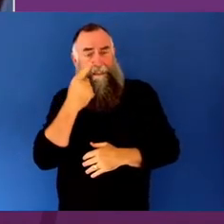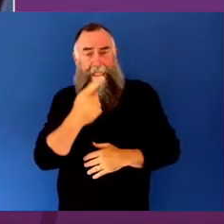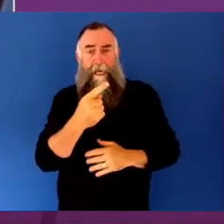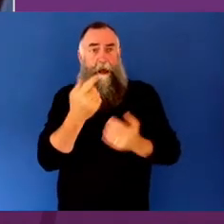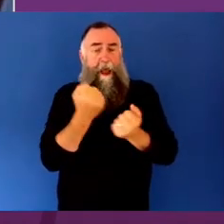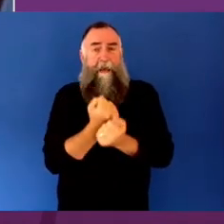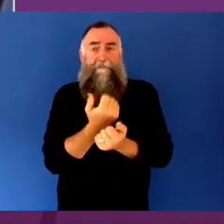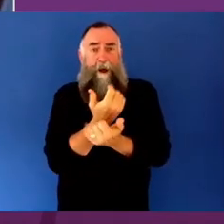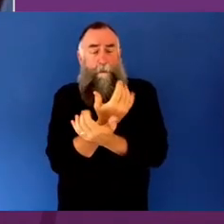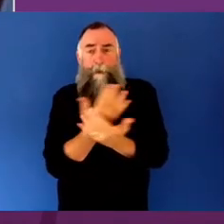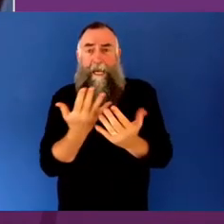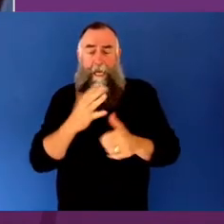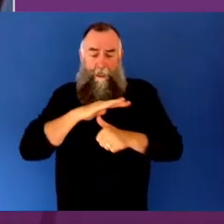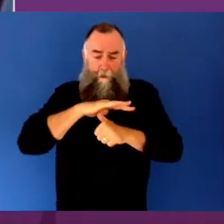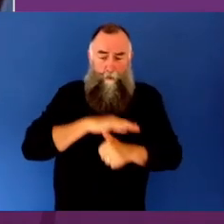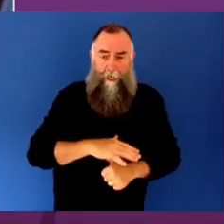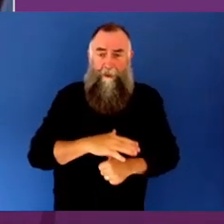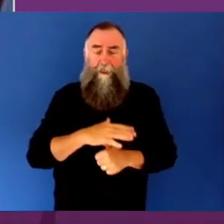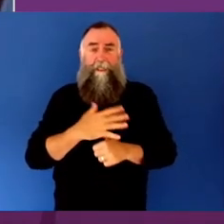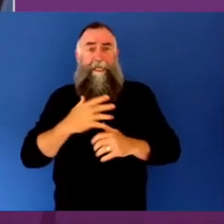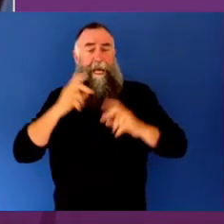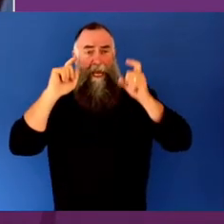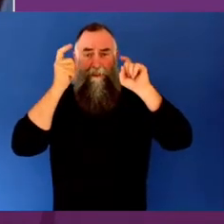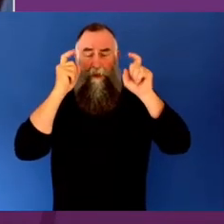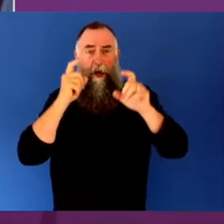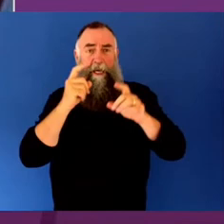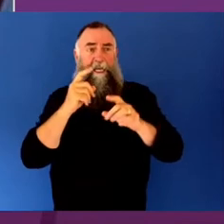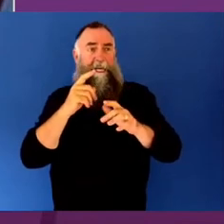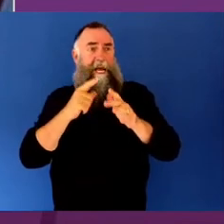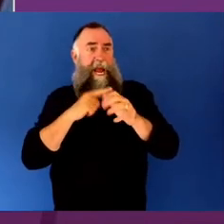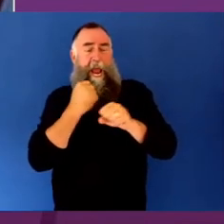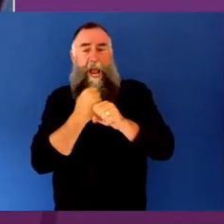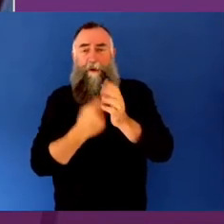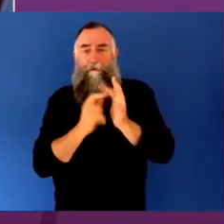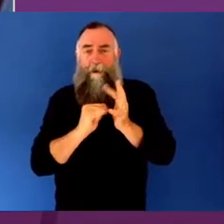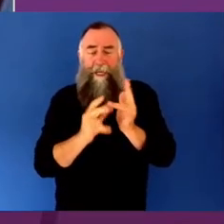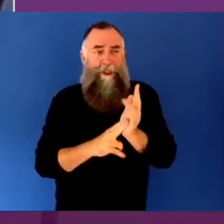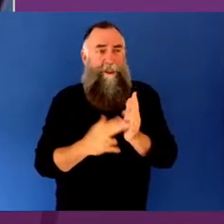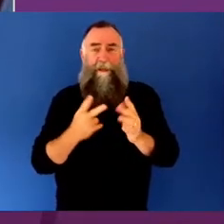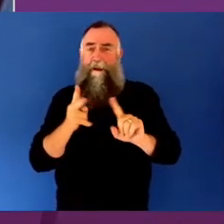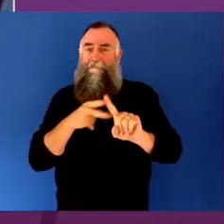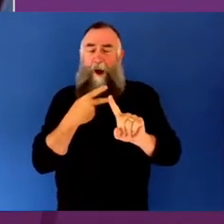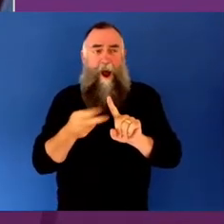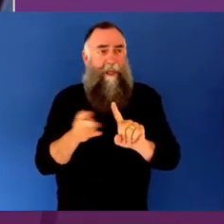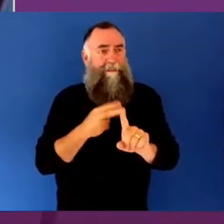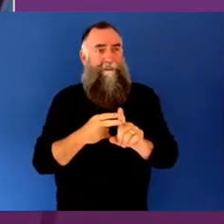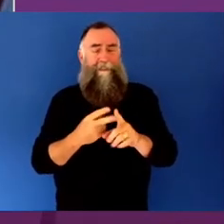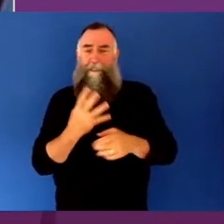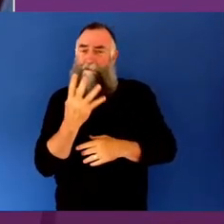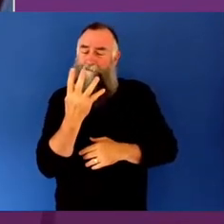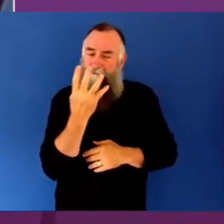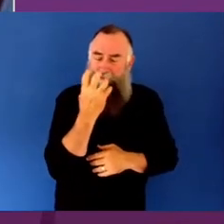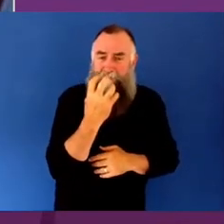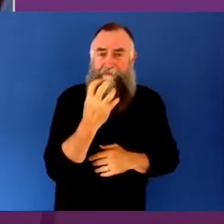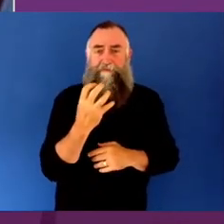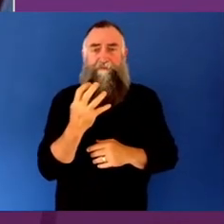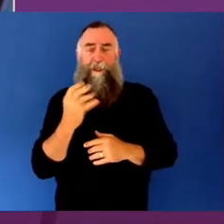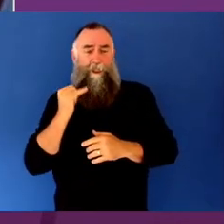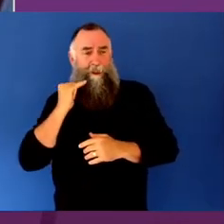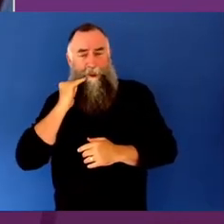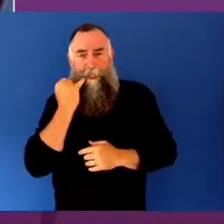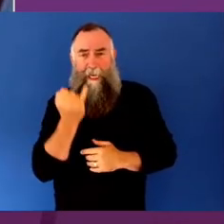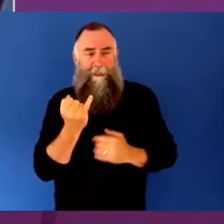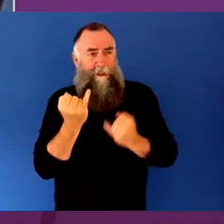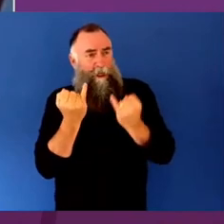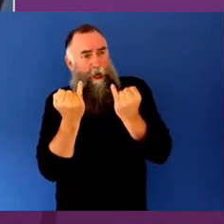anxiety, aggression, violence, hostility, competitiveness, jealousy, loneliness,